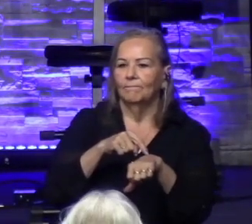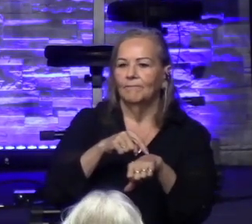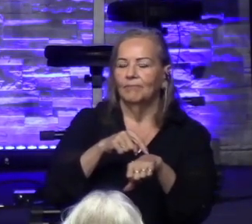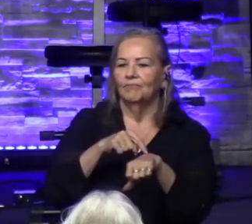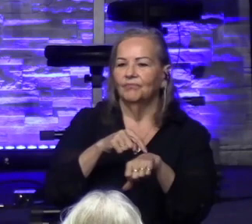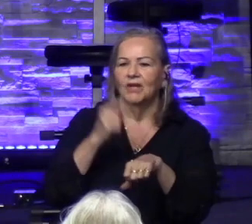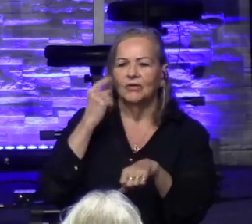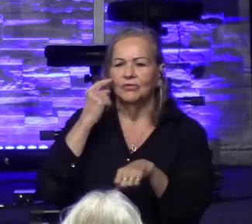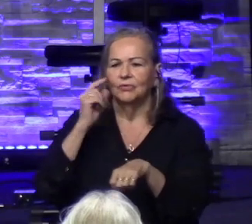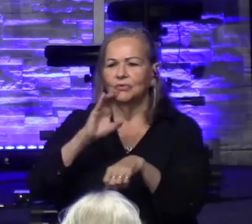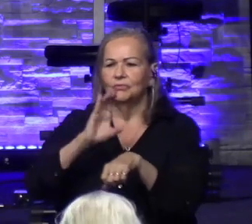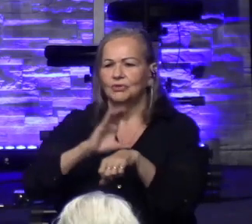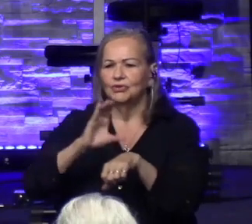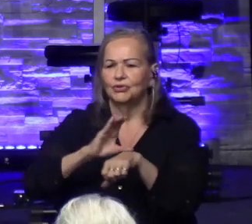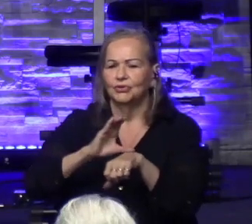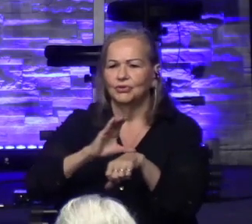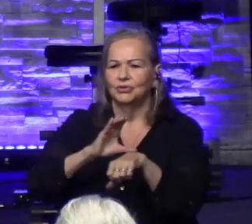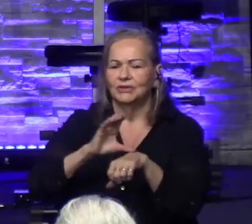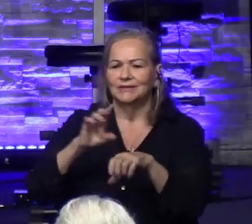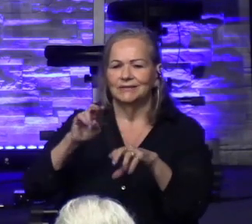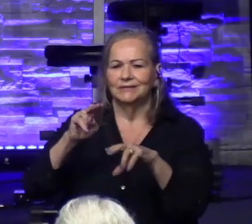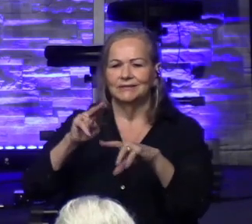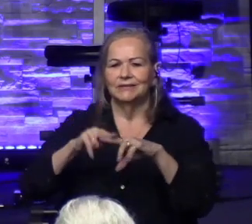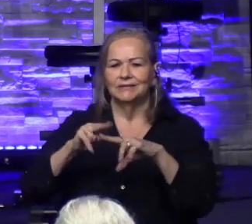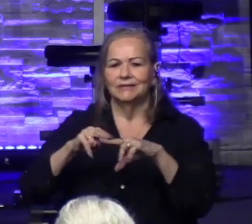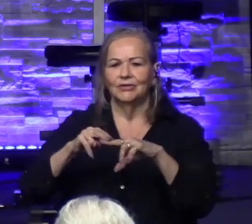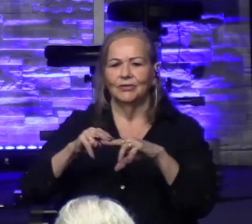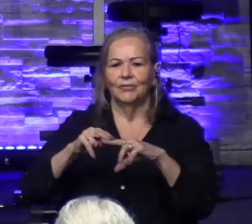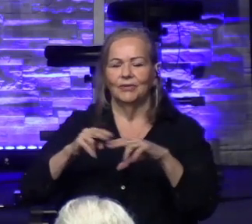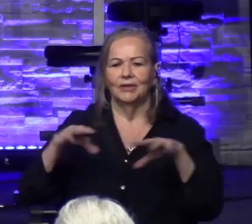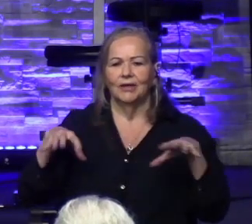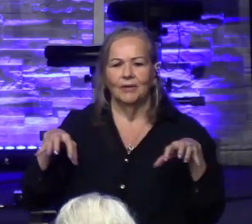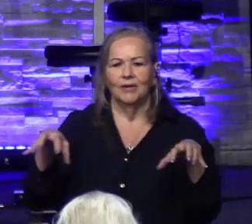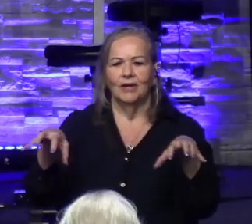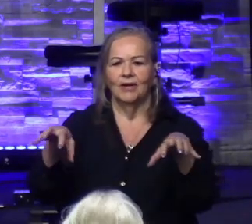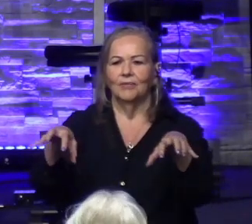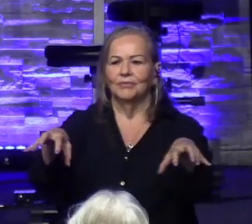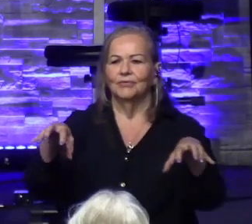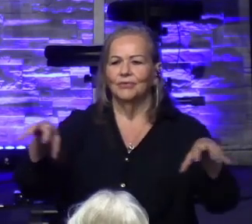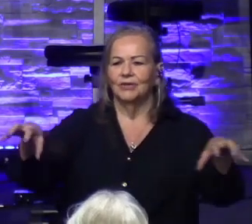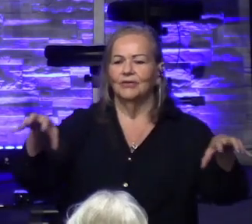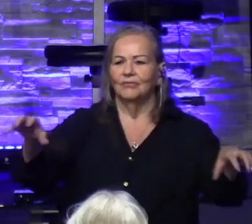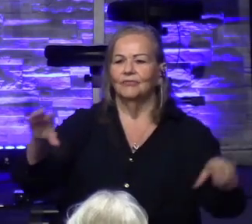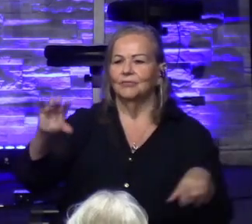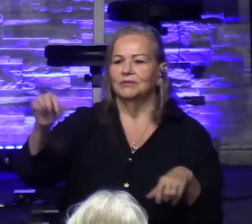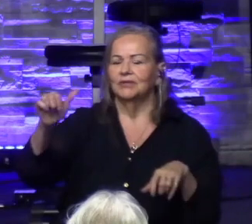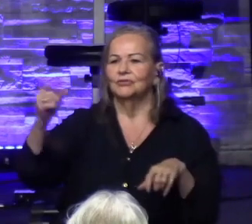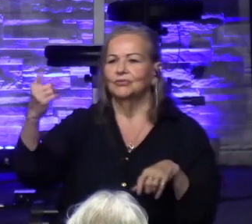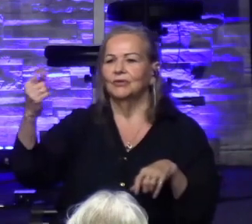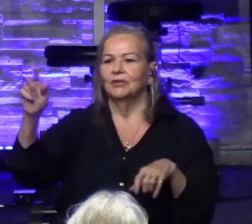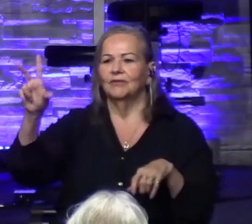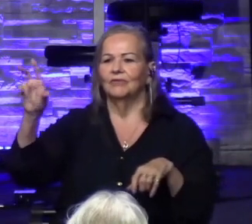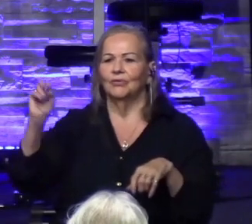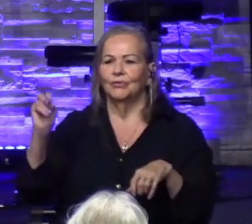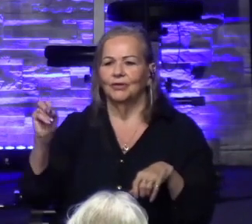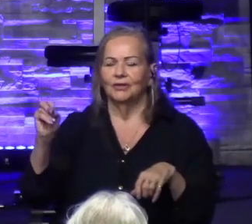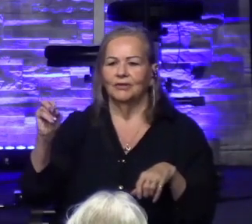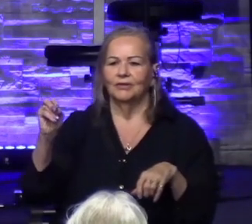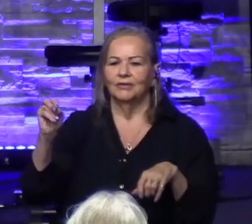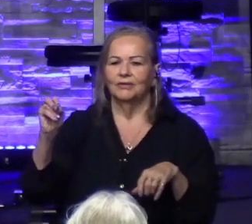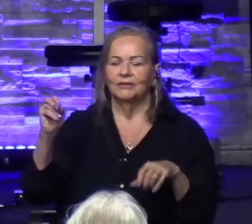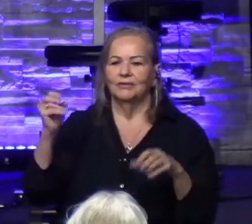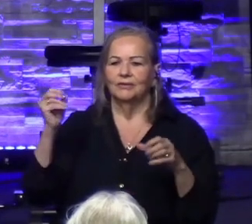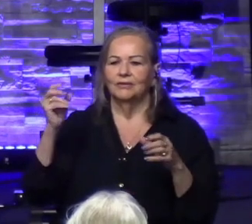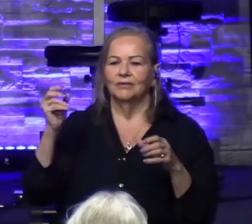be a church that just sits here and gathers on Sunday mornings from 10 to 11.30. 11